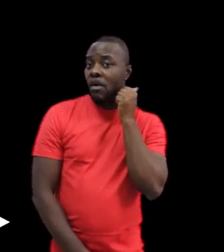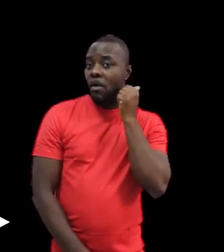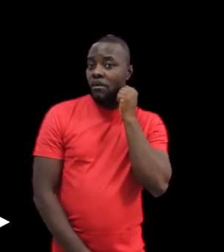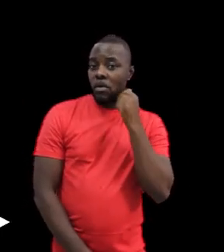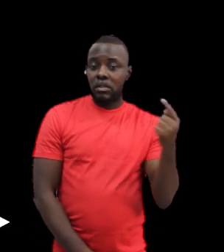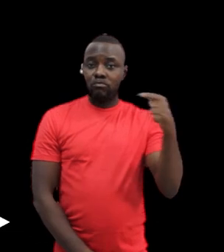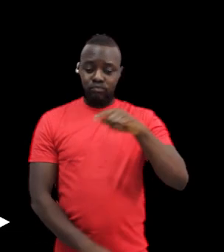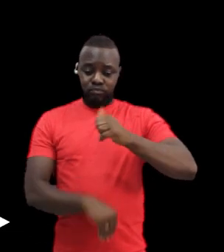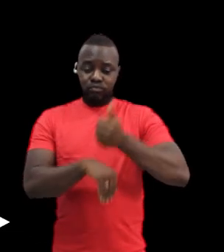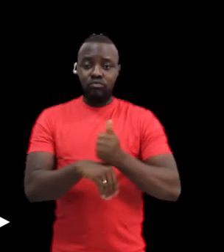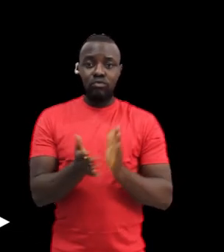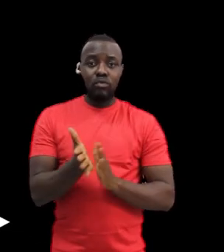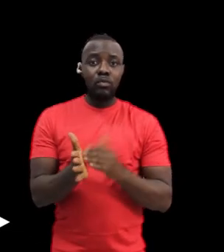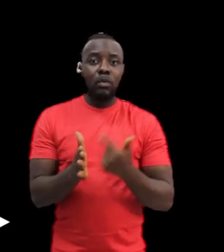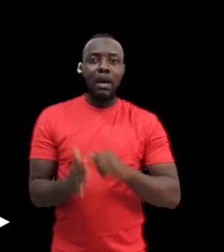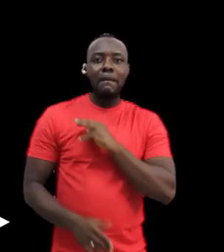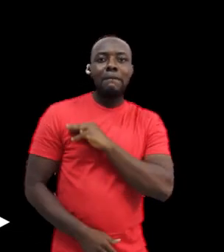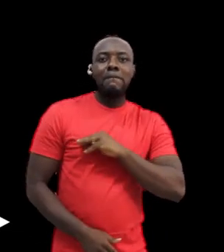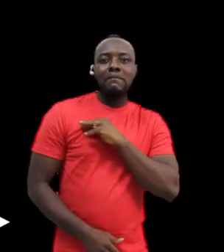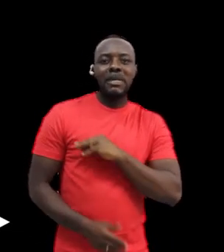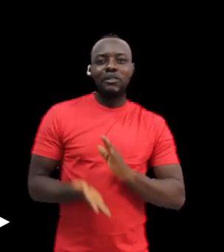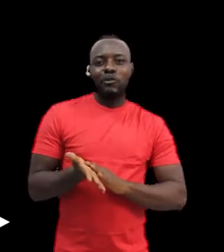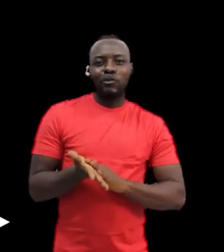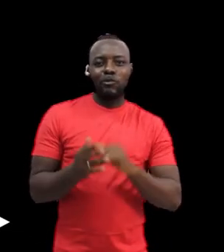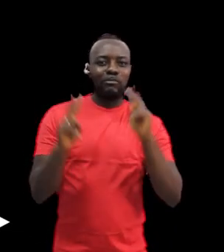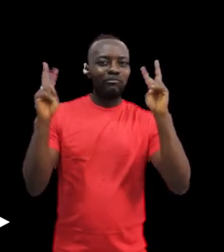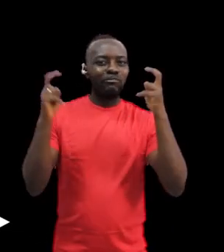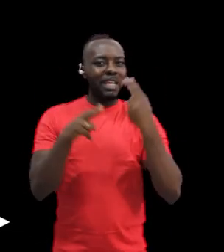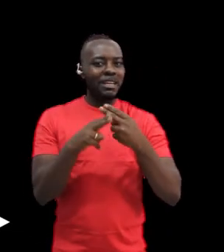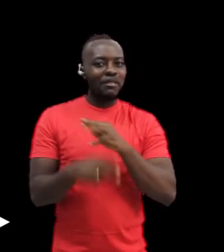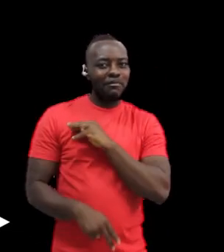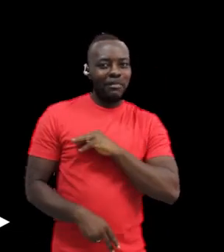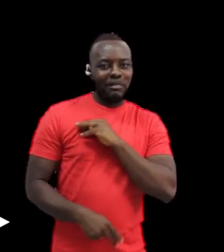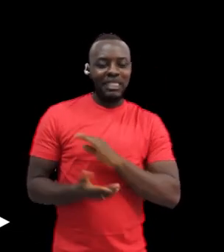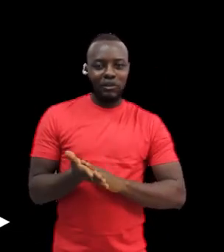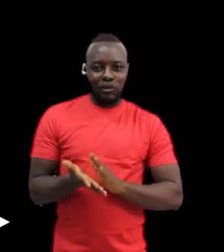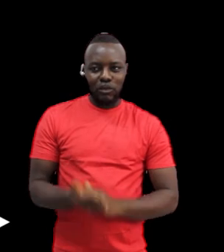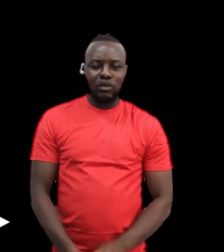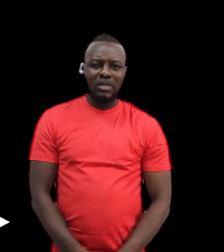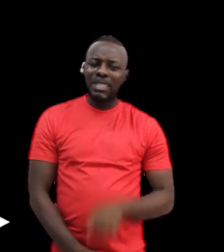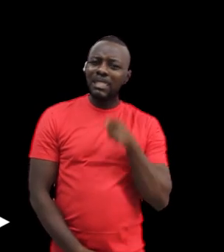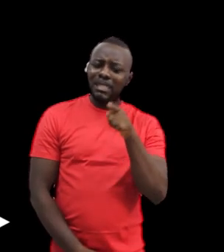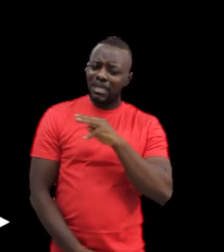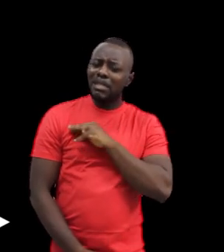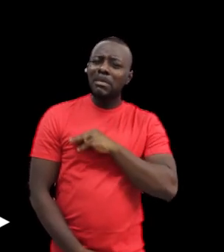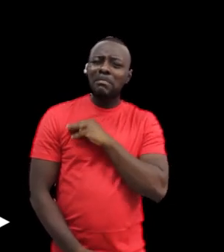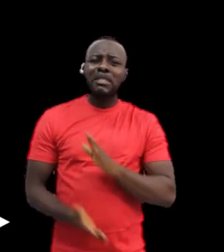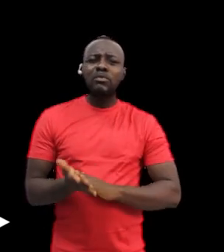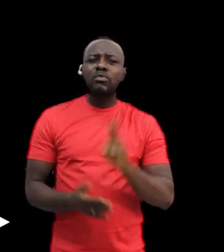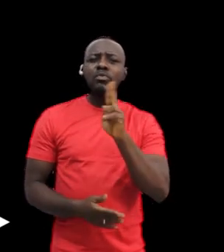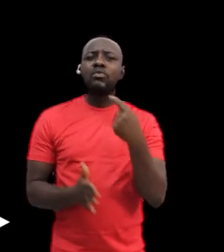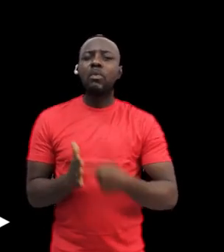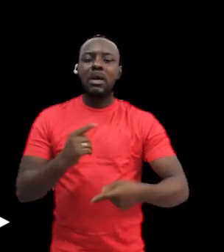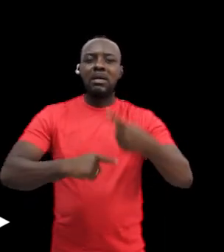Foster's Prototype Mission School, the